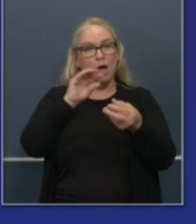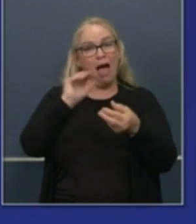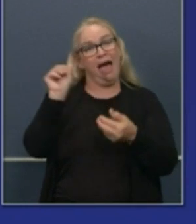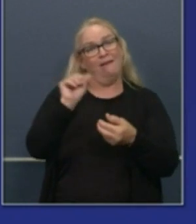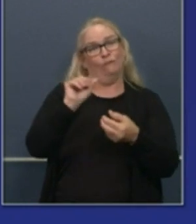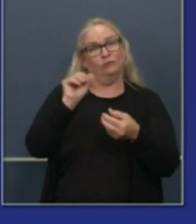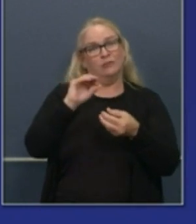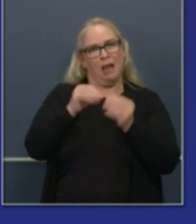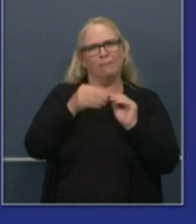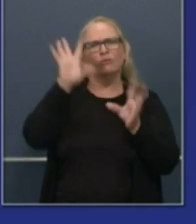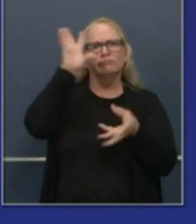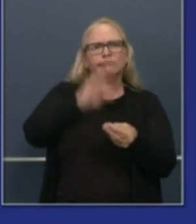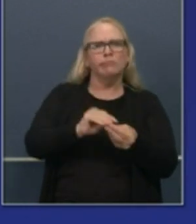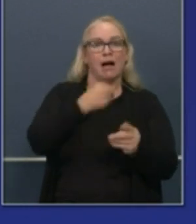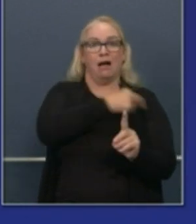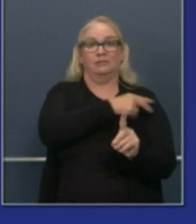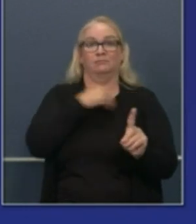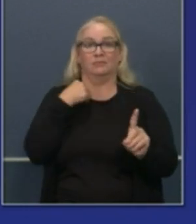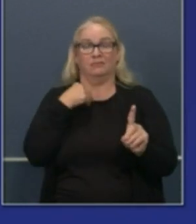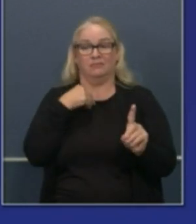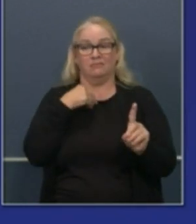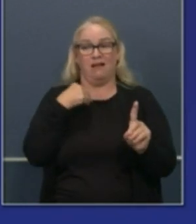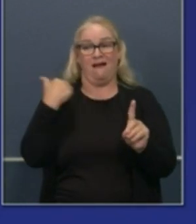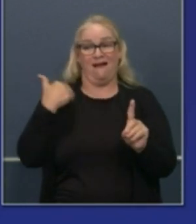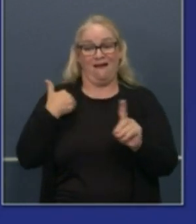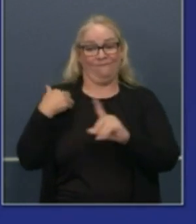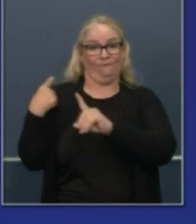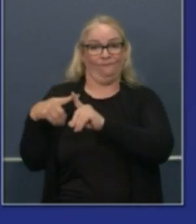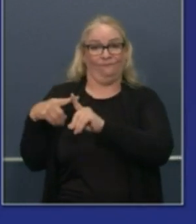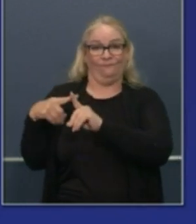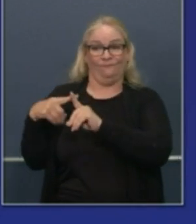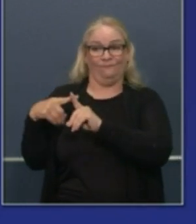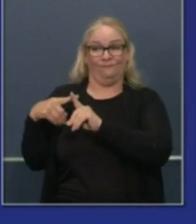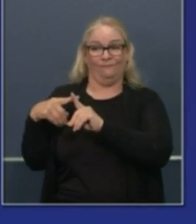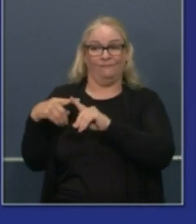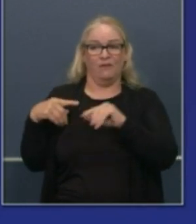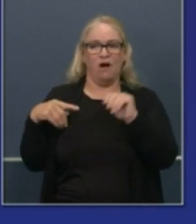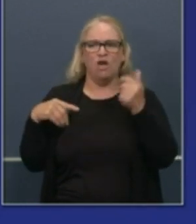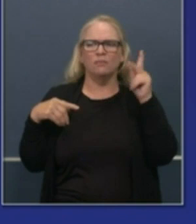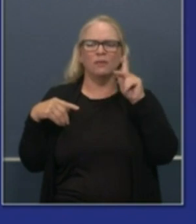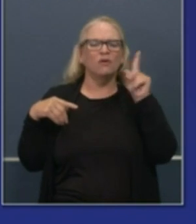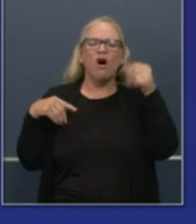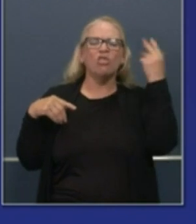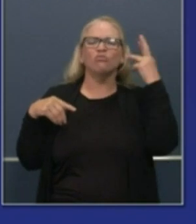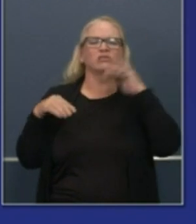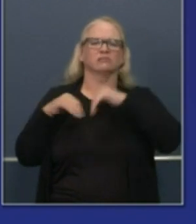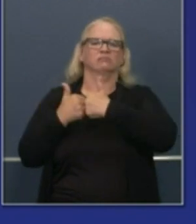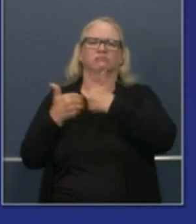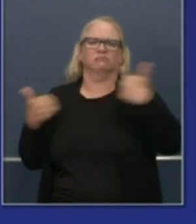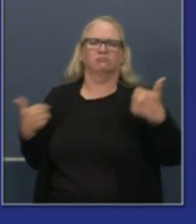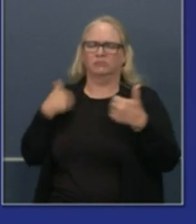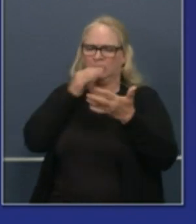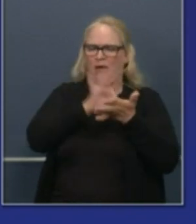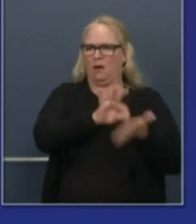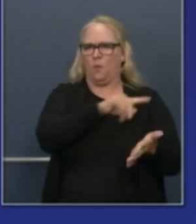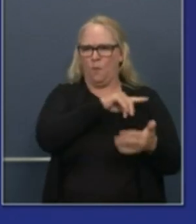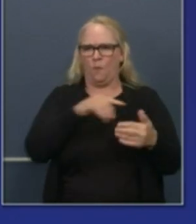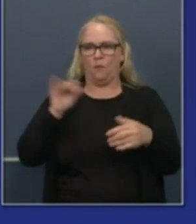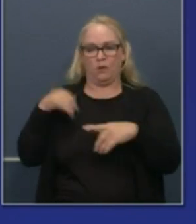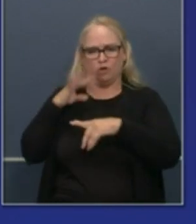COVID-19 patients represents nine percent of the available hospital beds within our health care system